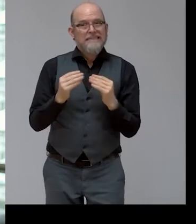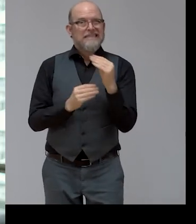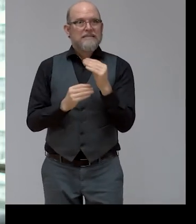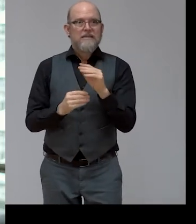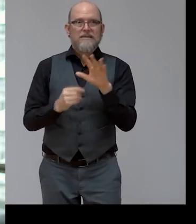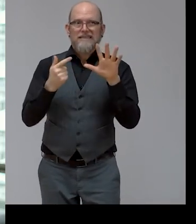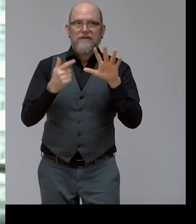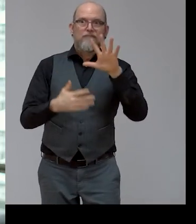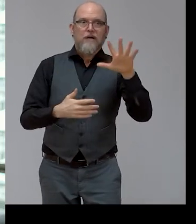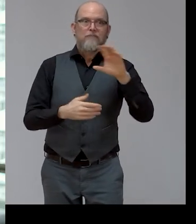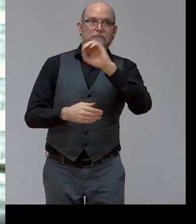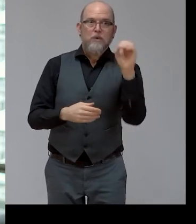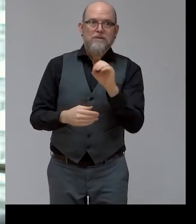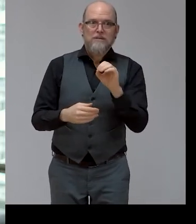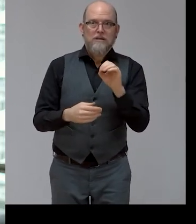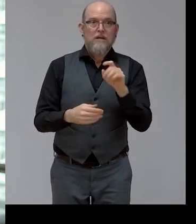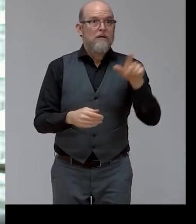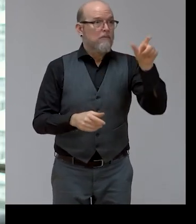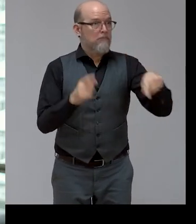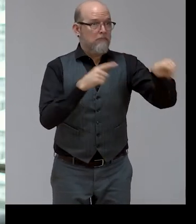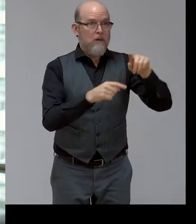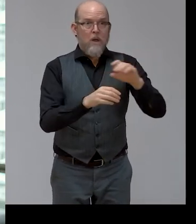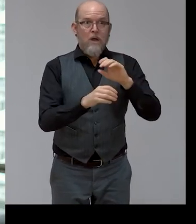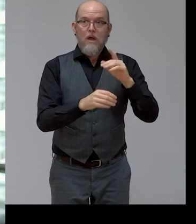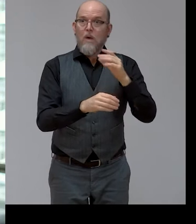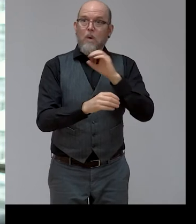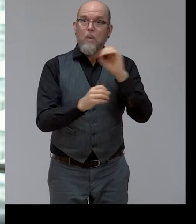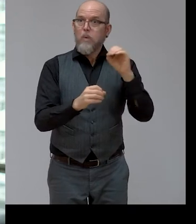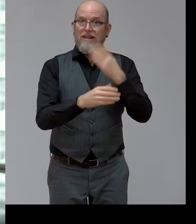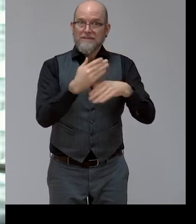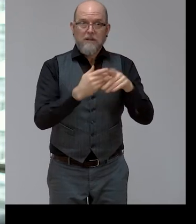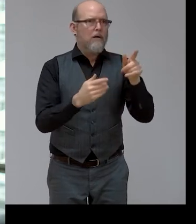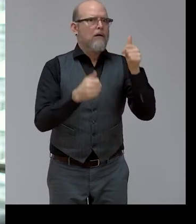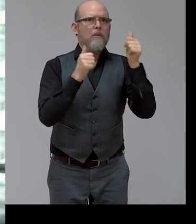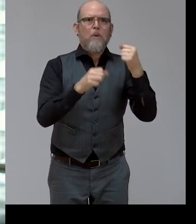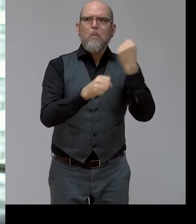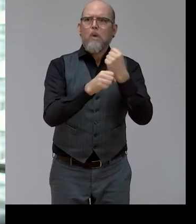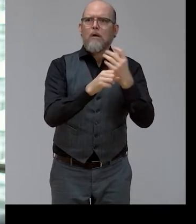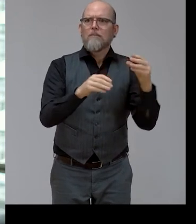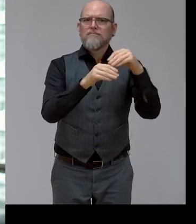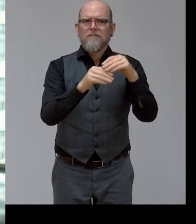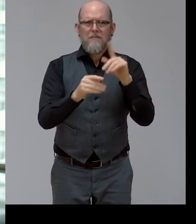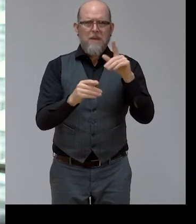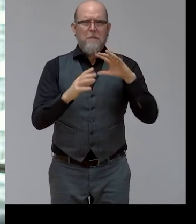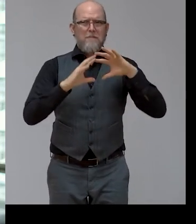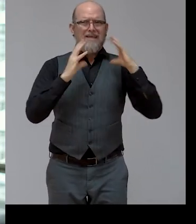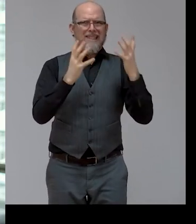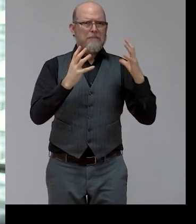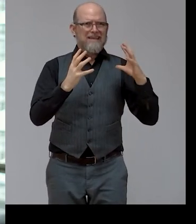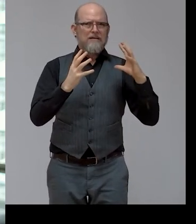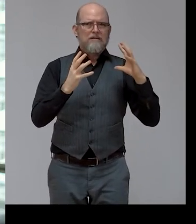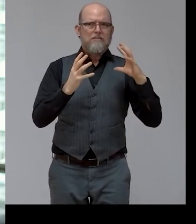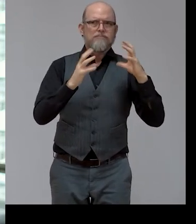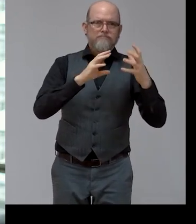disabilities. The pandemic is likely to aggravate the situation, and persons with